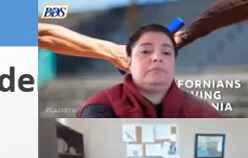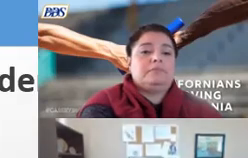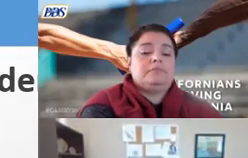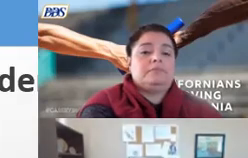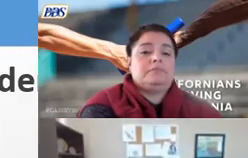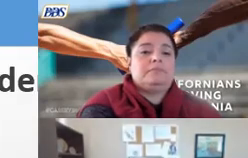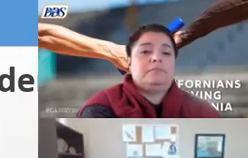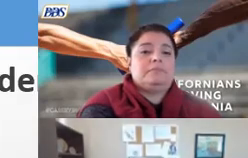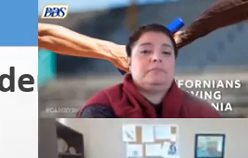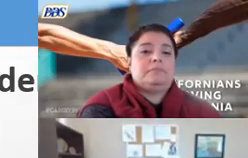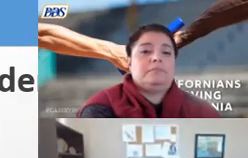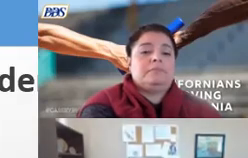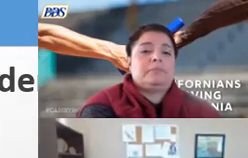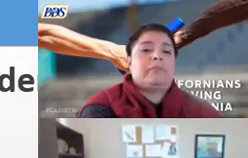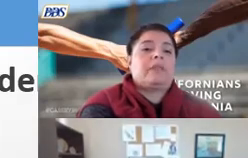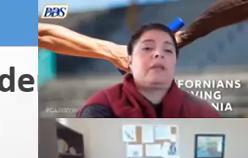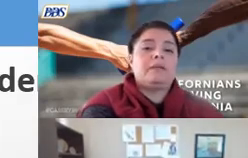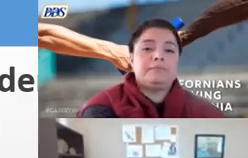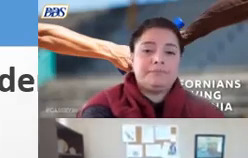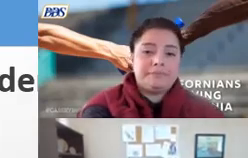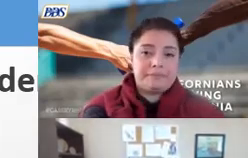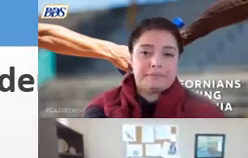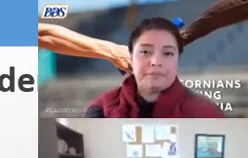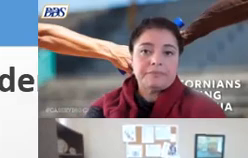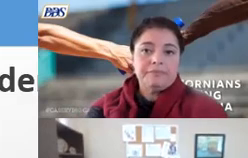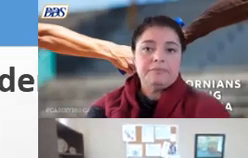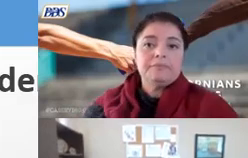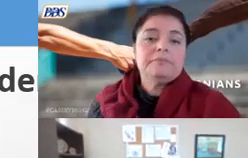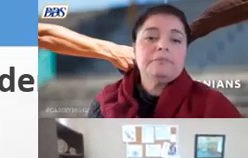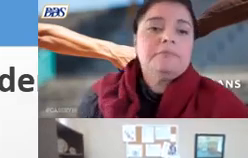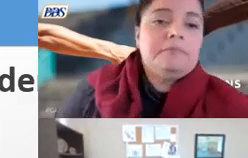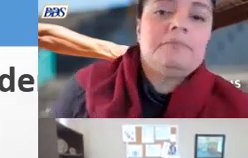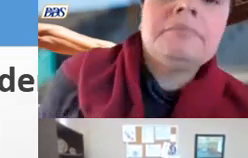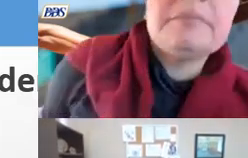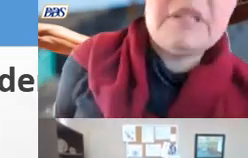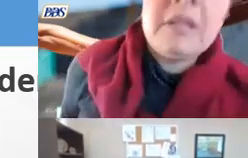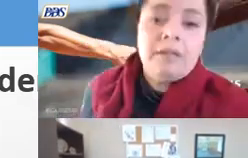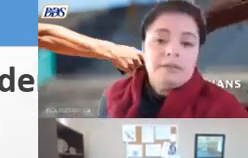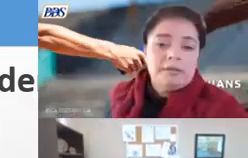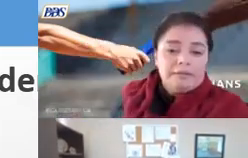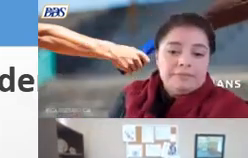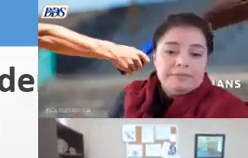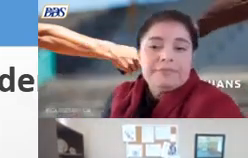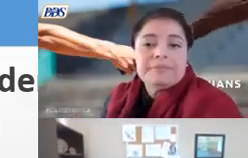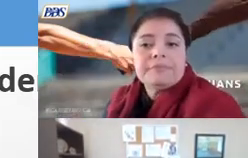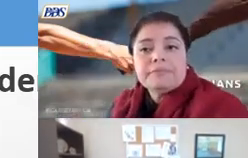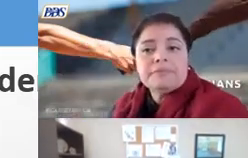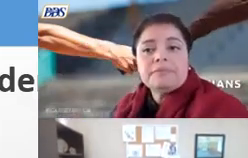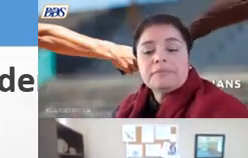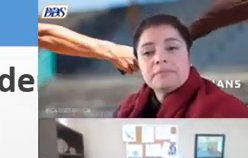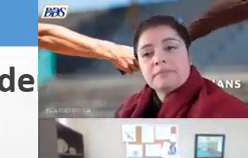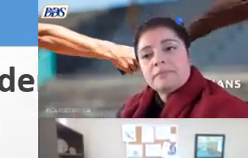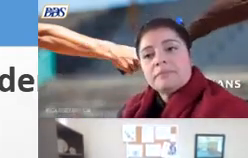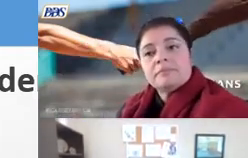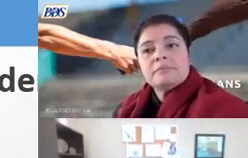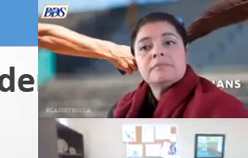residential settings and those are three uh of the uh areas